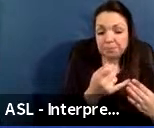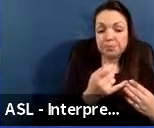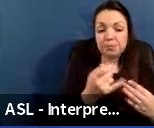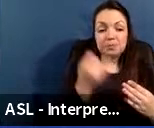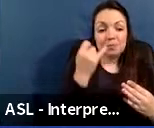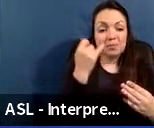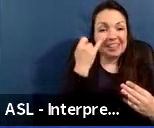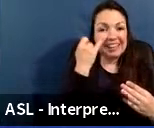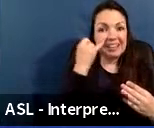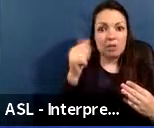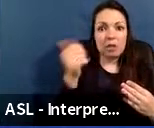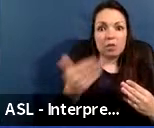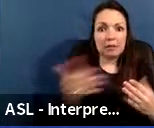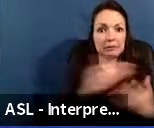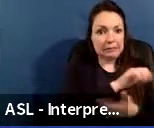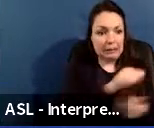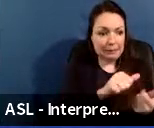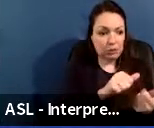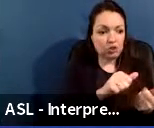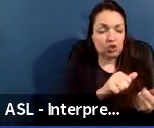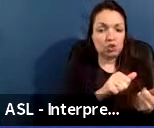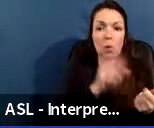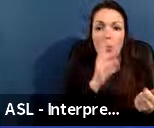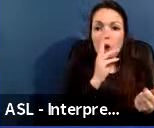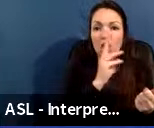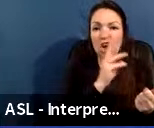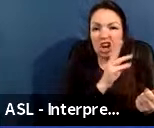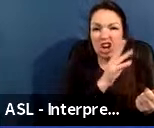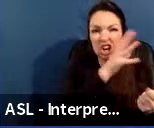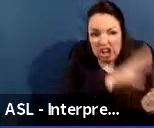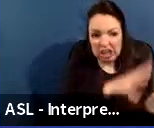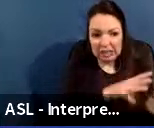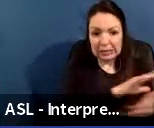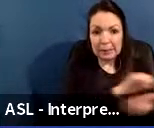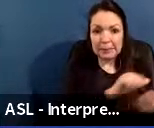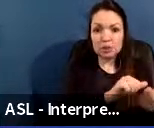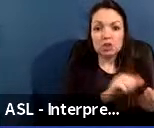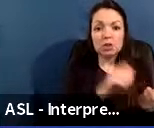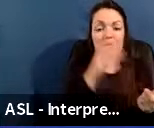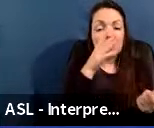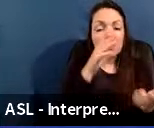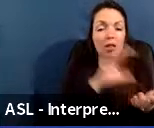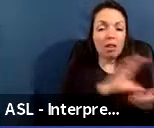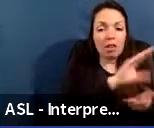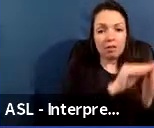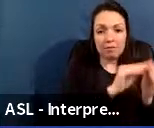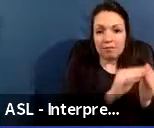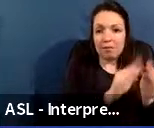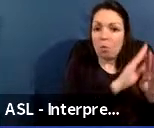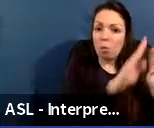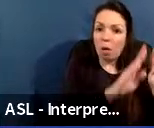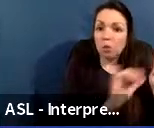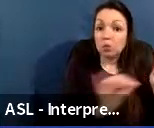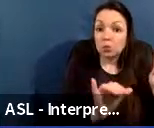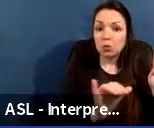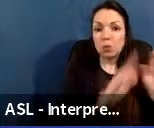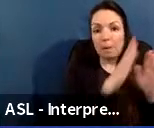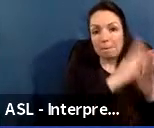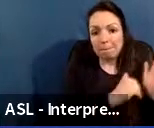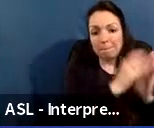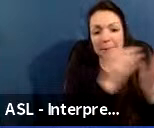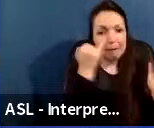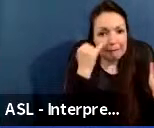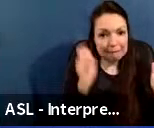water infiltration would be repaired and funded as part of the larger capital projects. On some of these projects, this could include